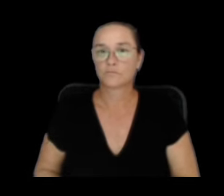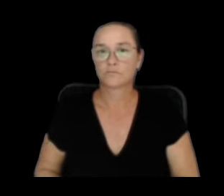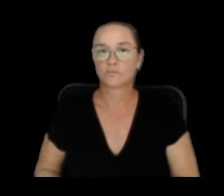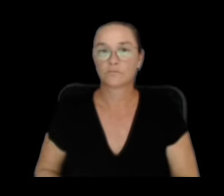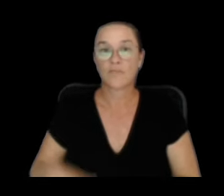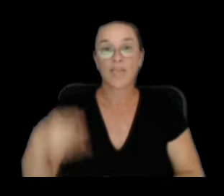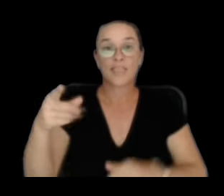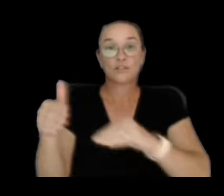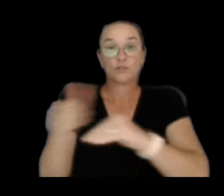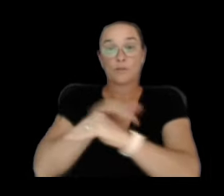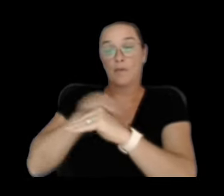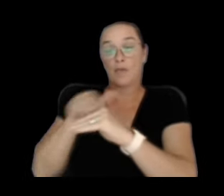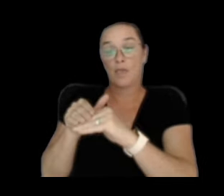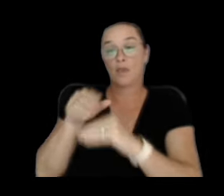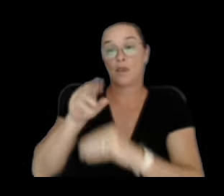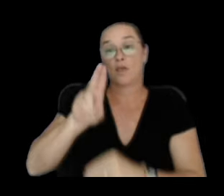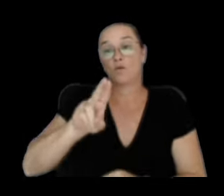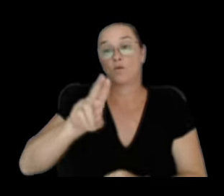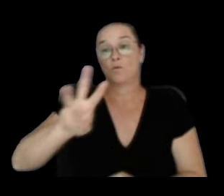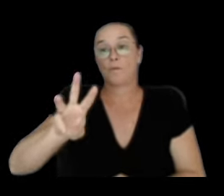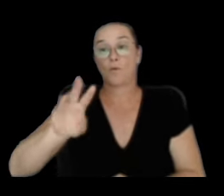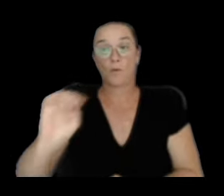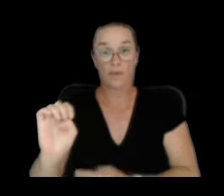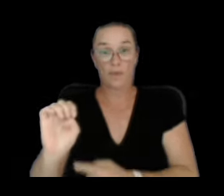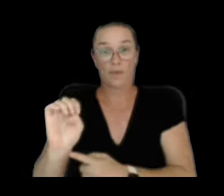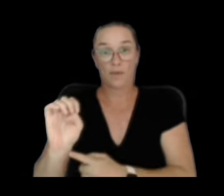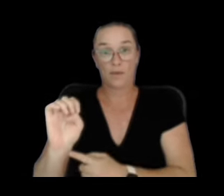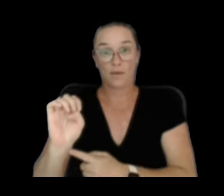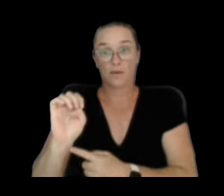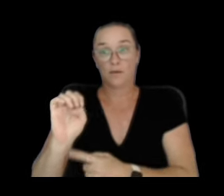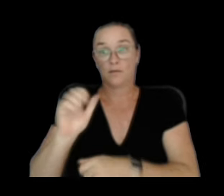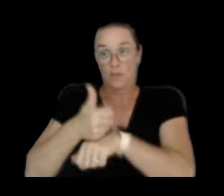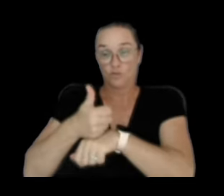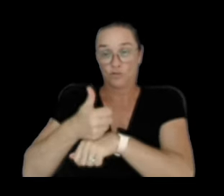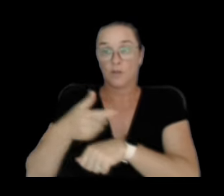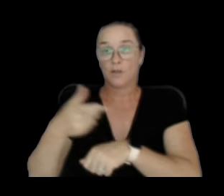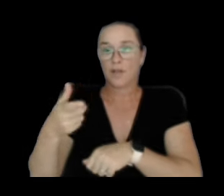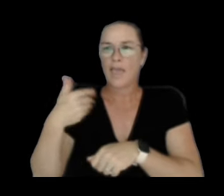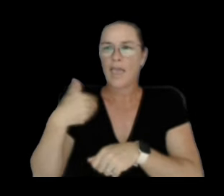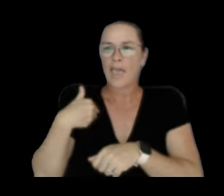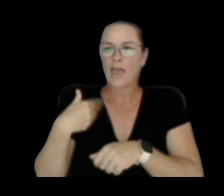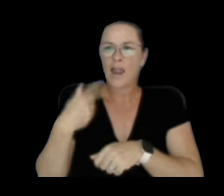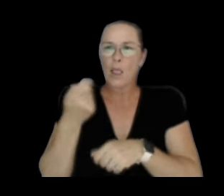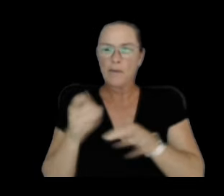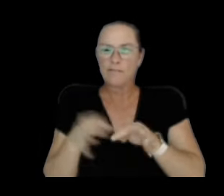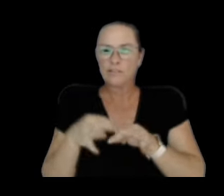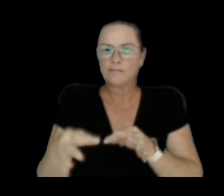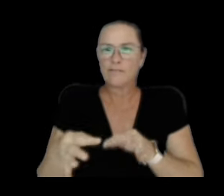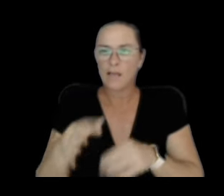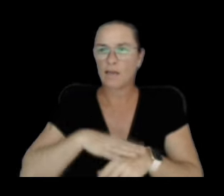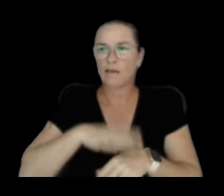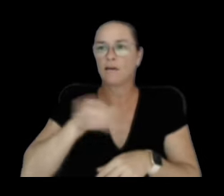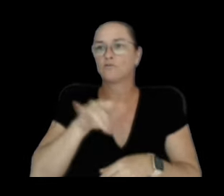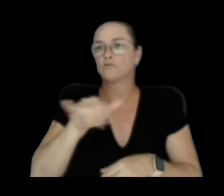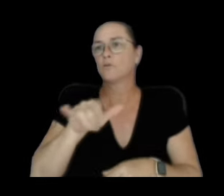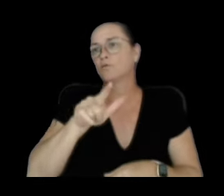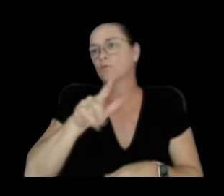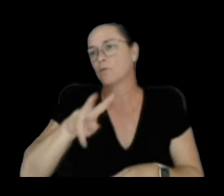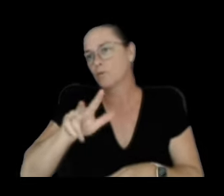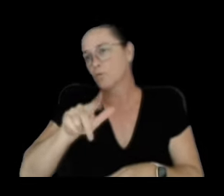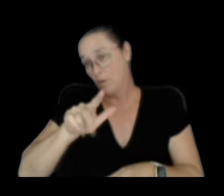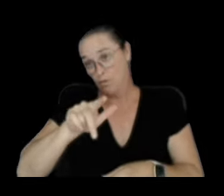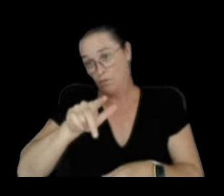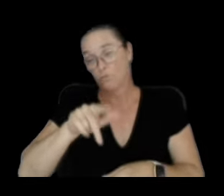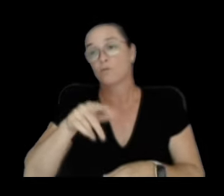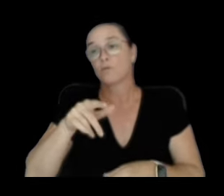this is the Uekahuna tilt station, which after a small delay on the 23rd began to deflate and